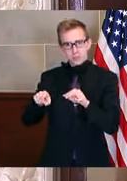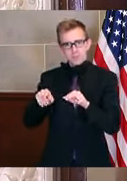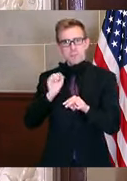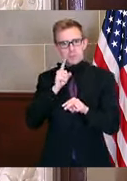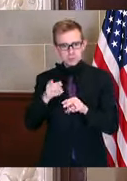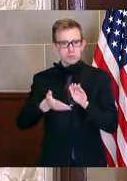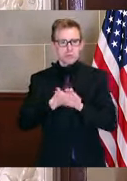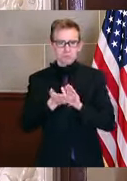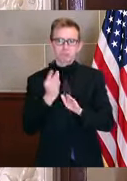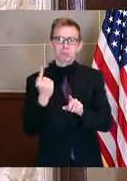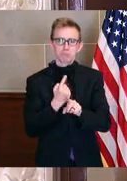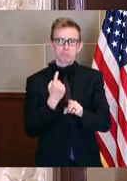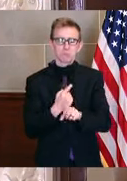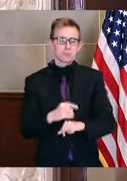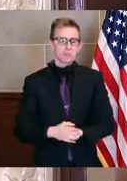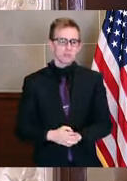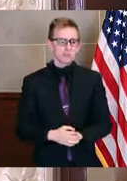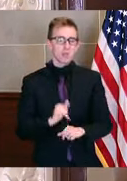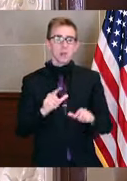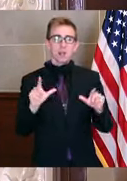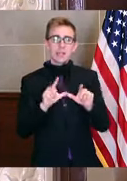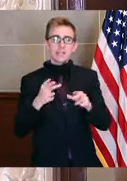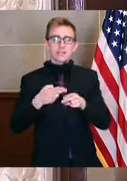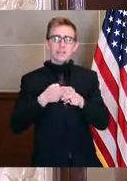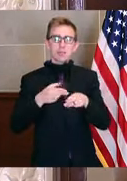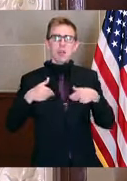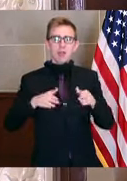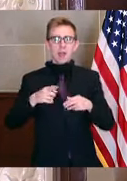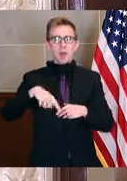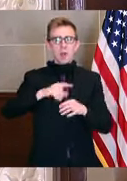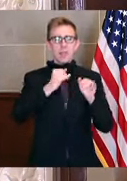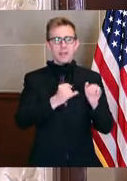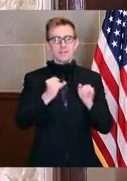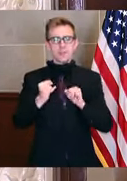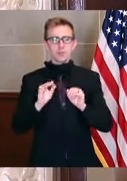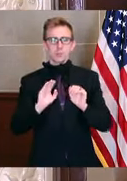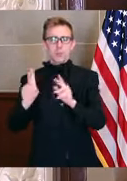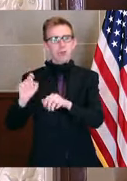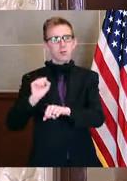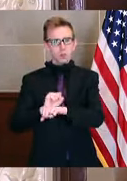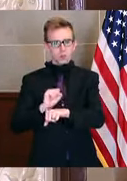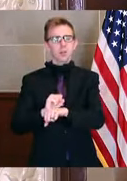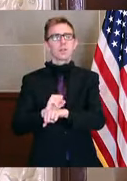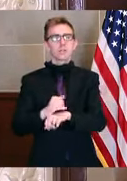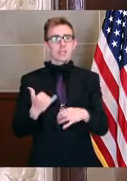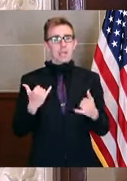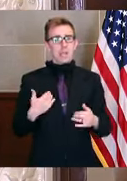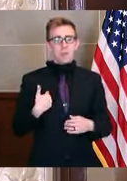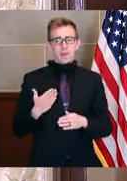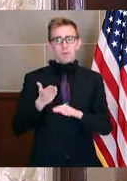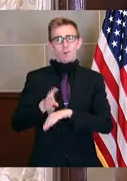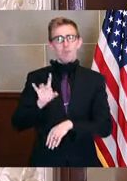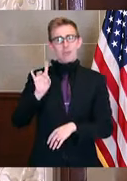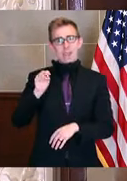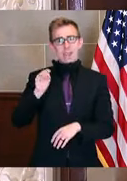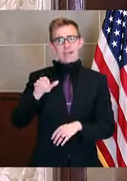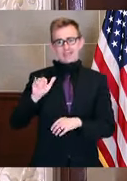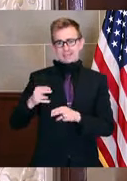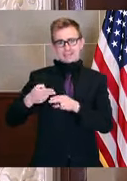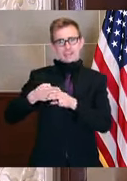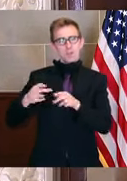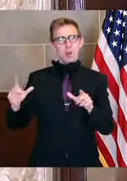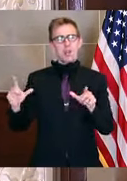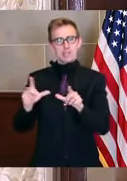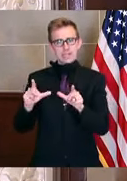This temporary license allows individuals to start working and to date we have over 80 of these temporary